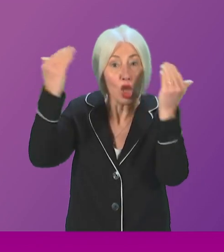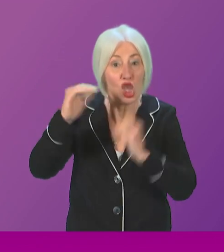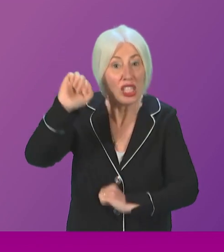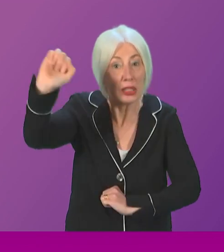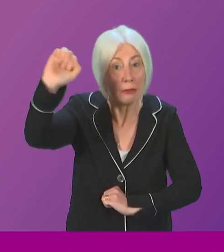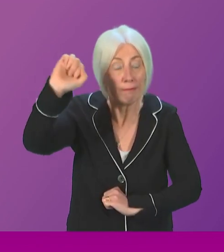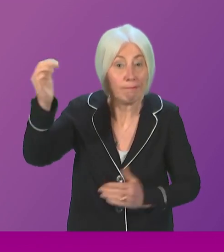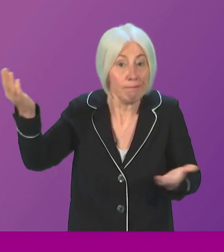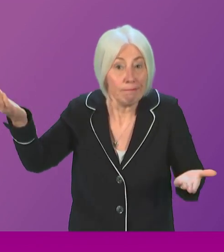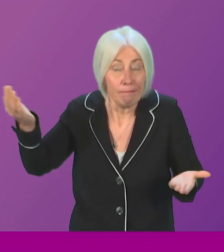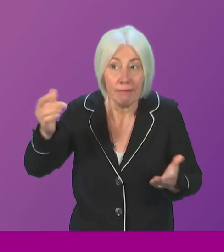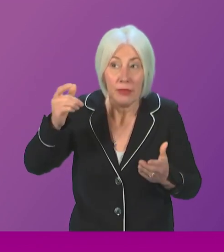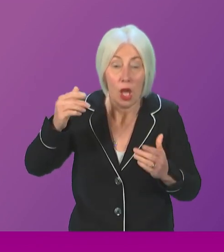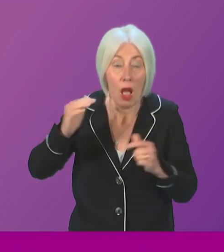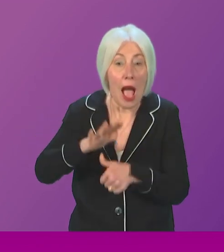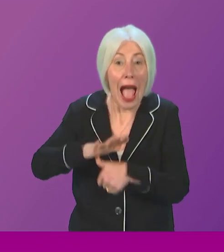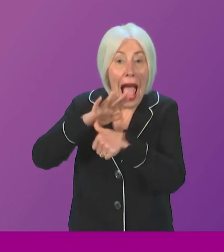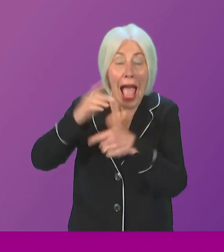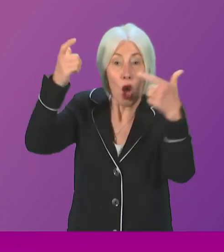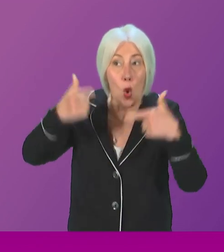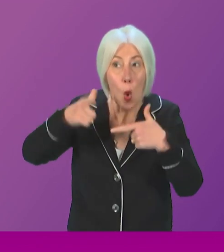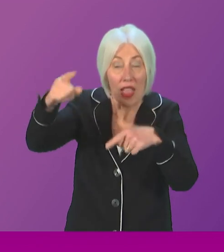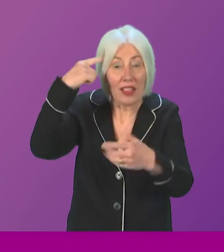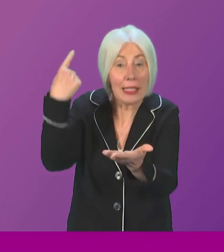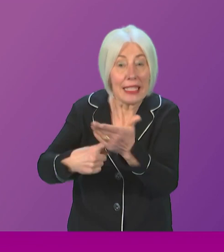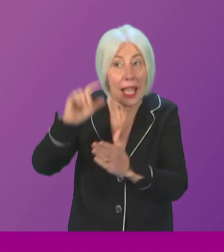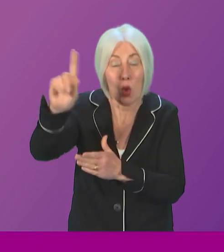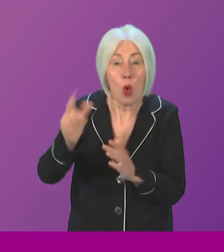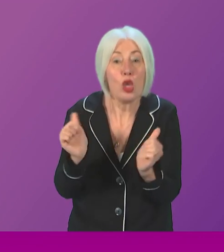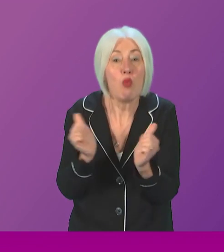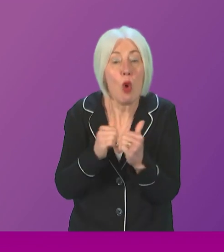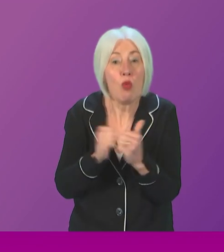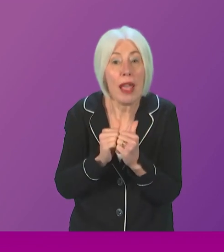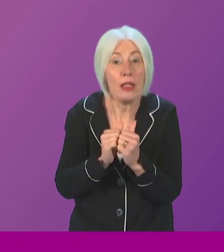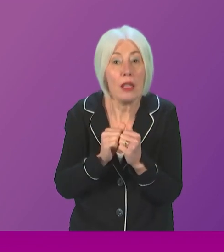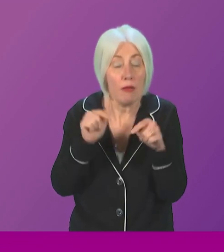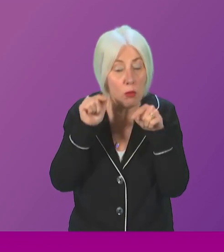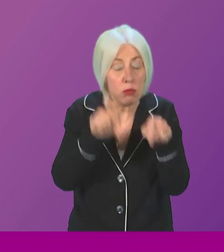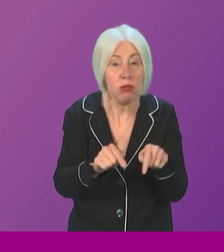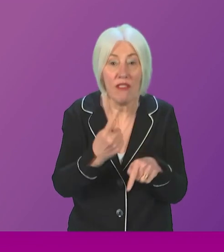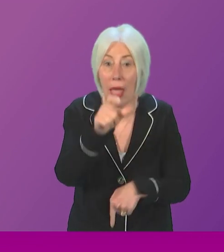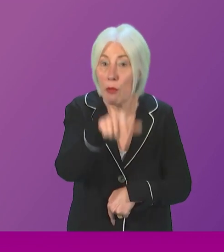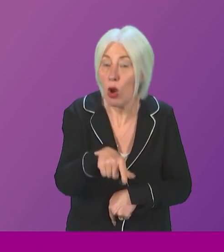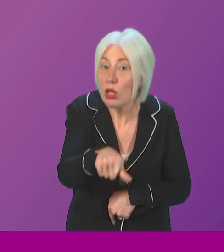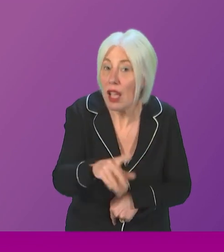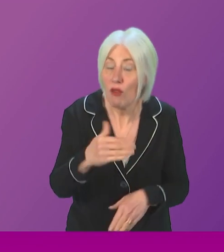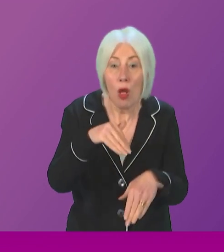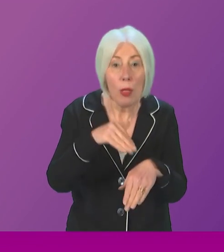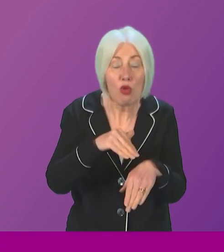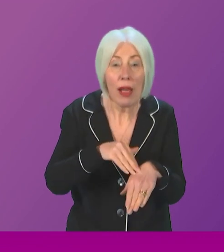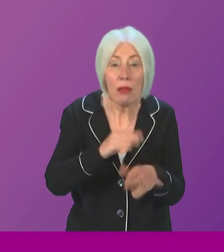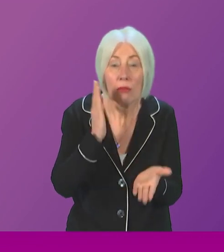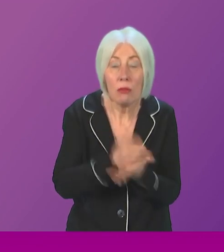it is up to those in the high court to make a decision about what the appropriate punishment is for an individual for the crime that they have